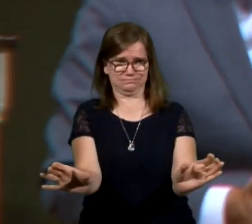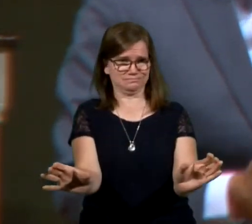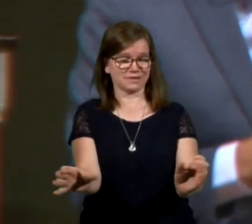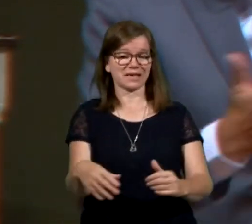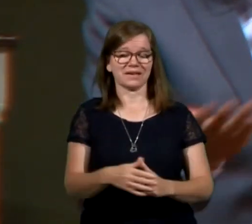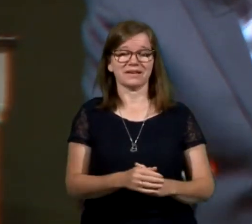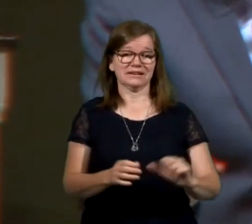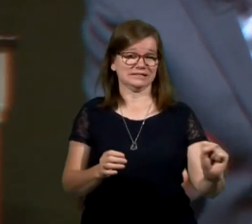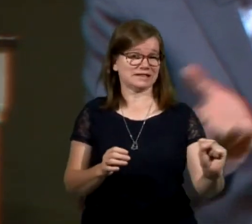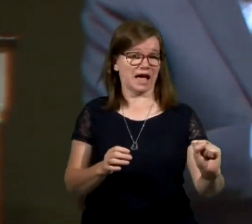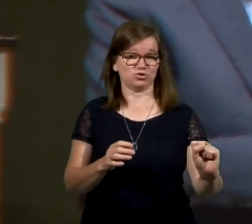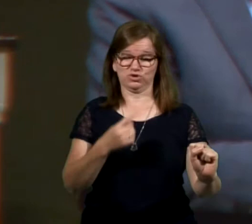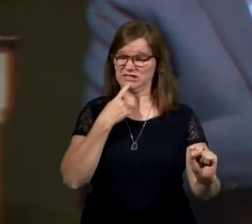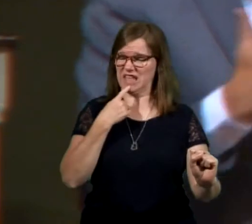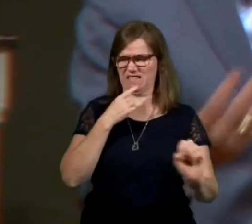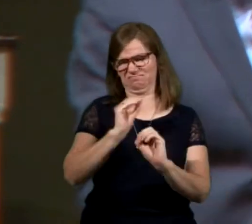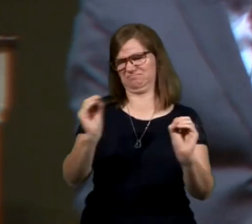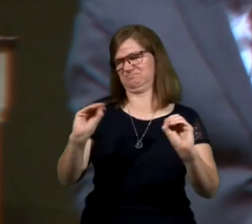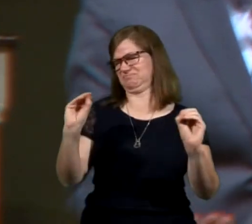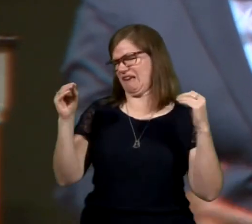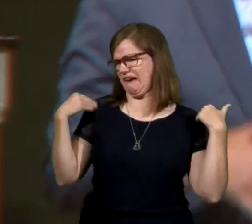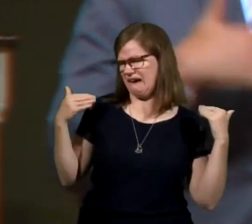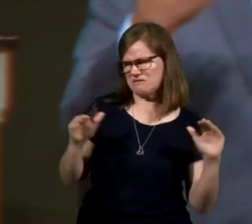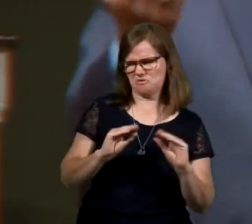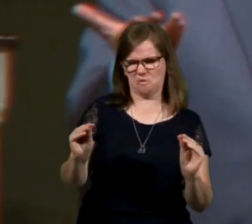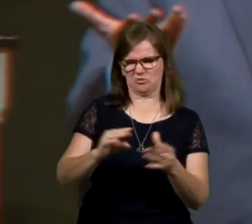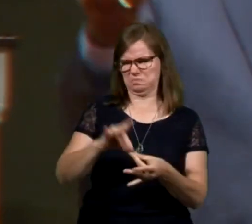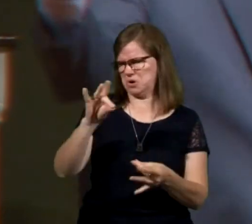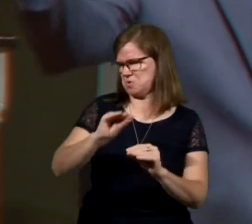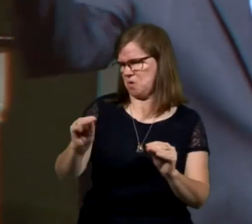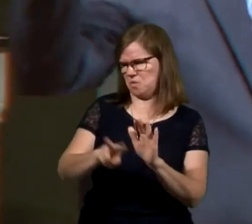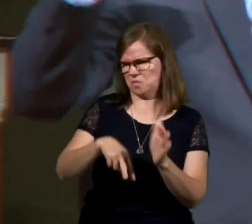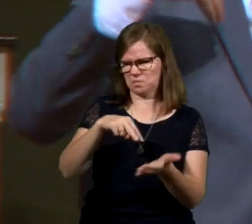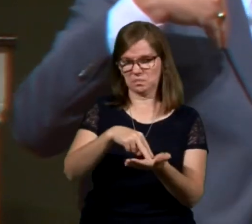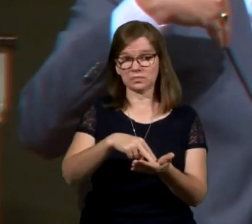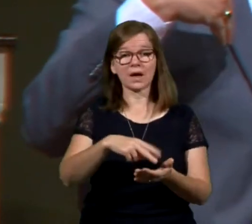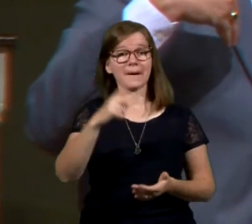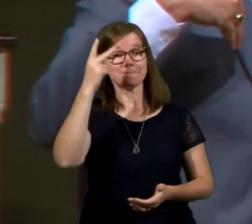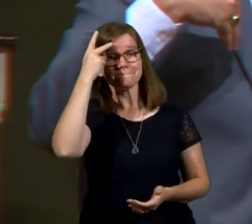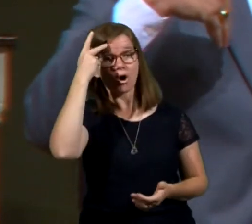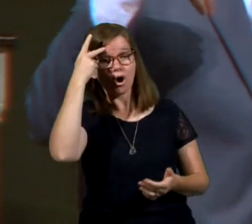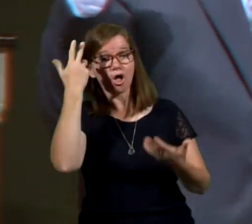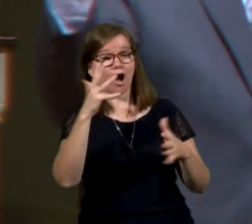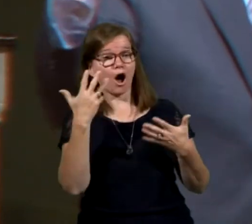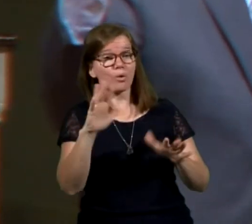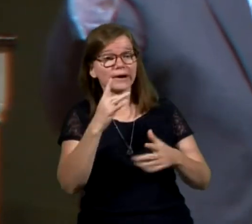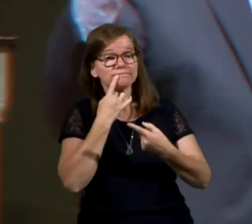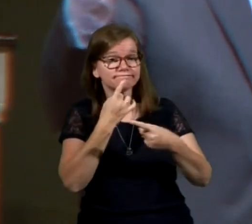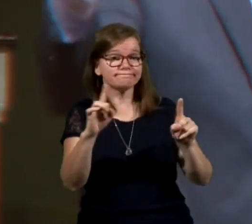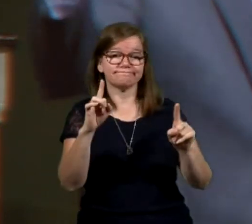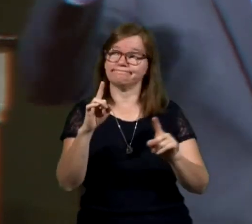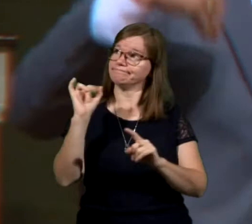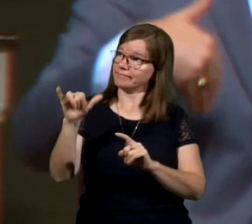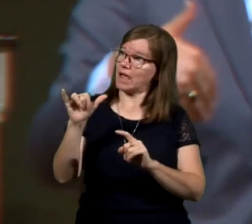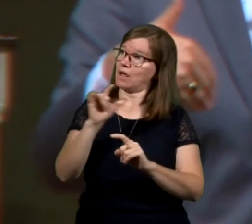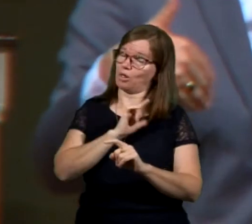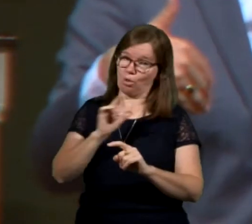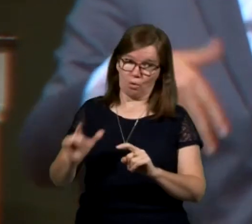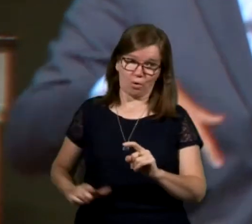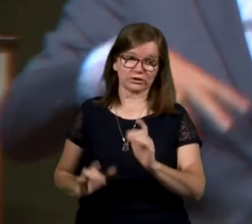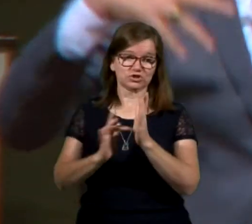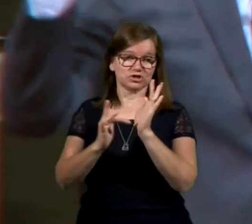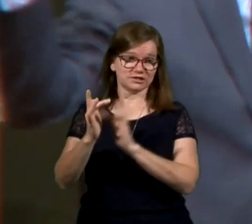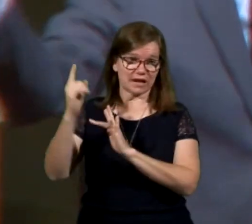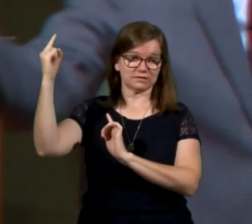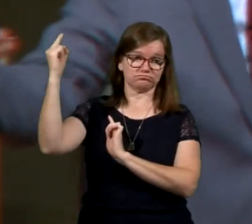Sadducees say there's no resurrection, neither angel nor spirit. And Paul had already told him he had been spoken to by a messenger of God, which is the Lord Jesus Christ that appeared to